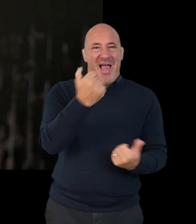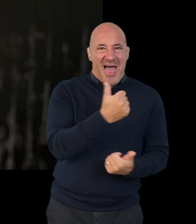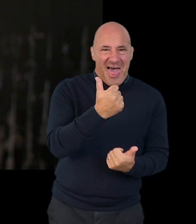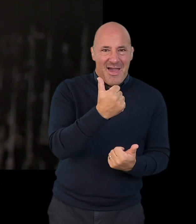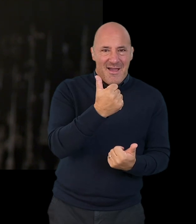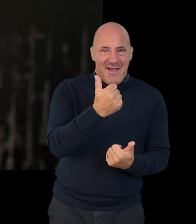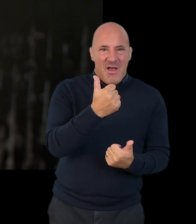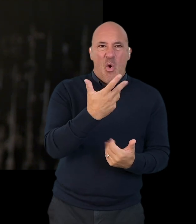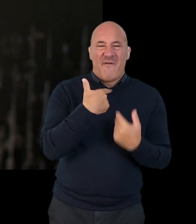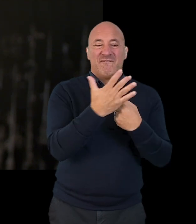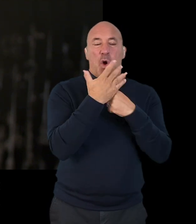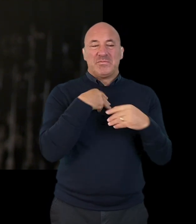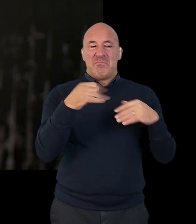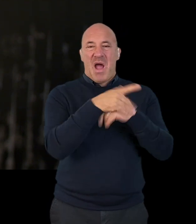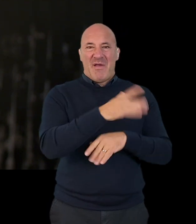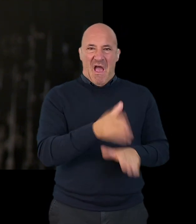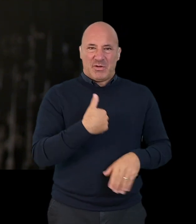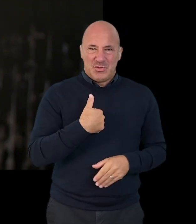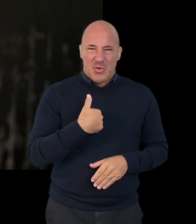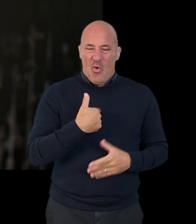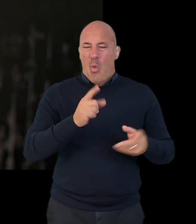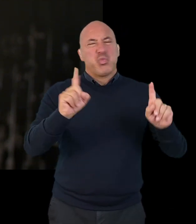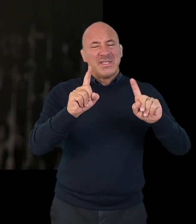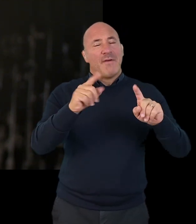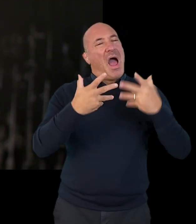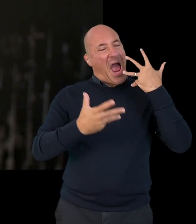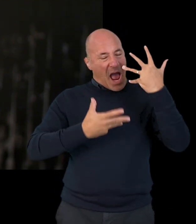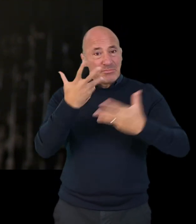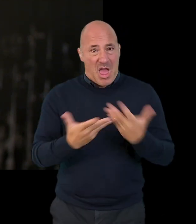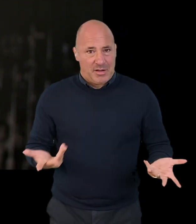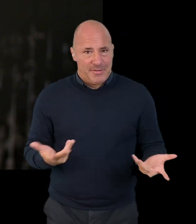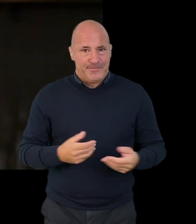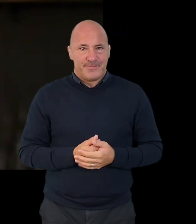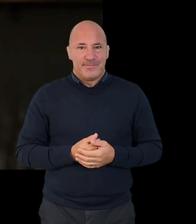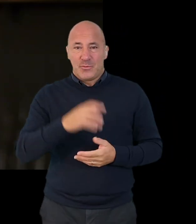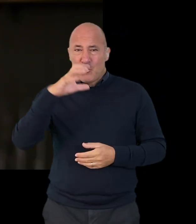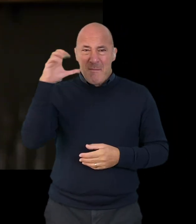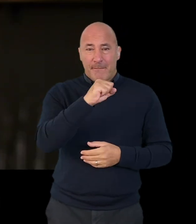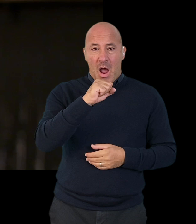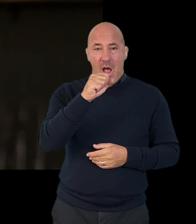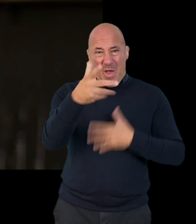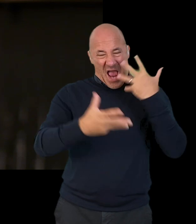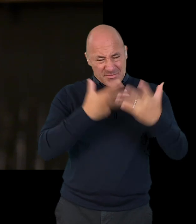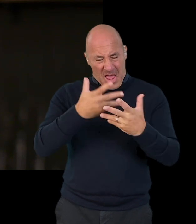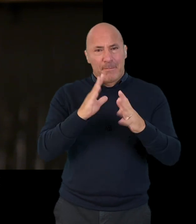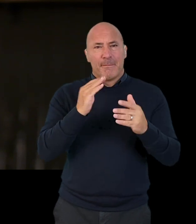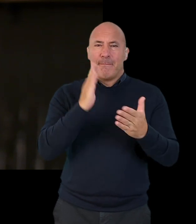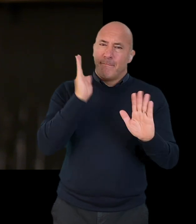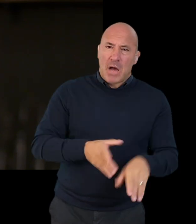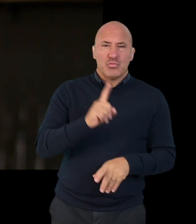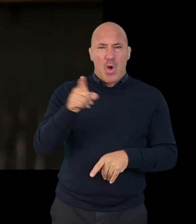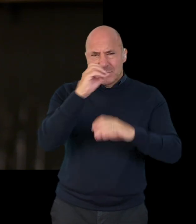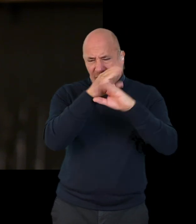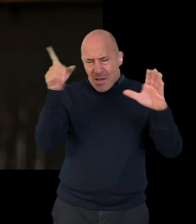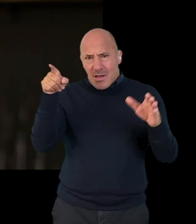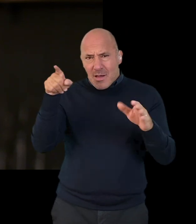before or maybe you were forced to marry somebody in your country. So all these have to be explained. You have to remember that everything has